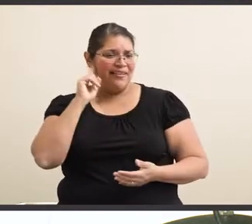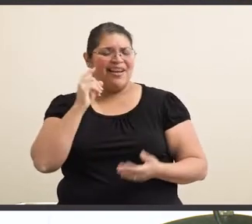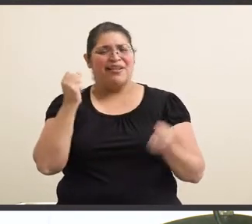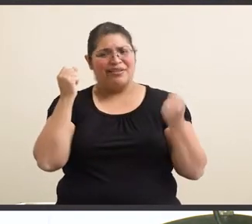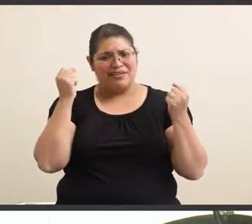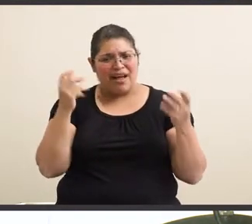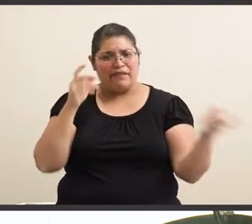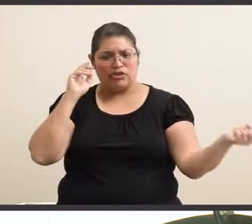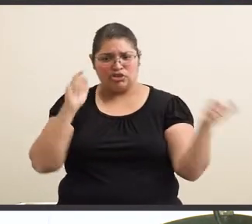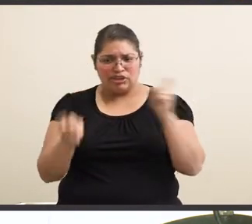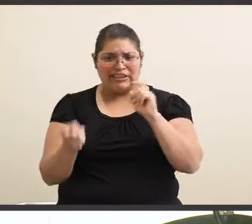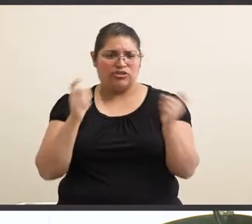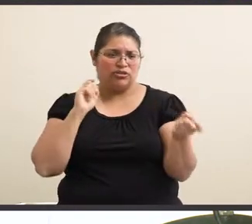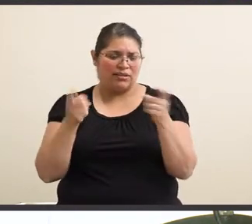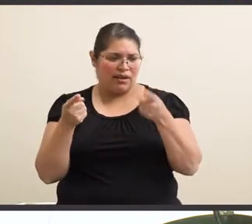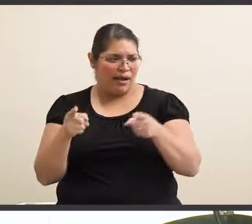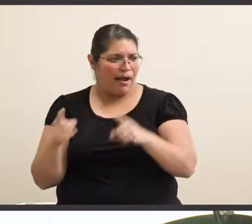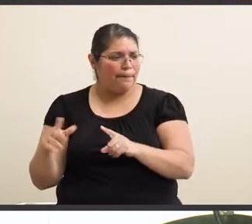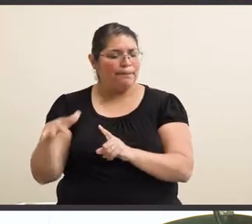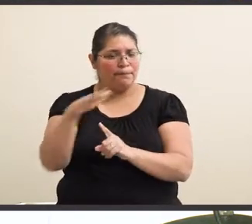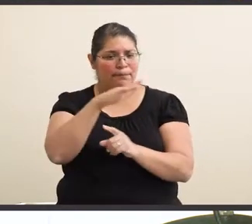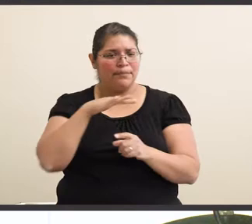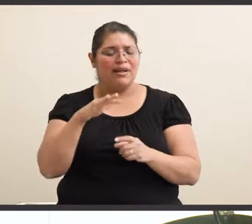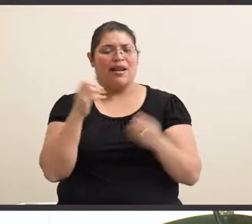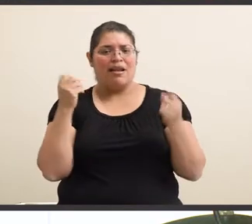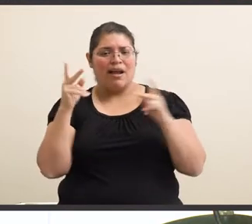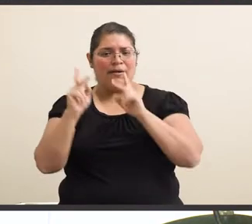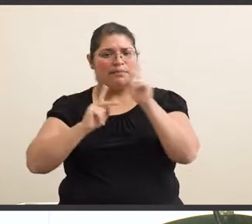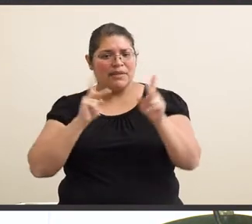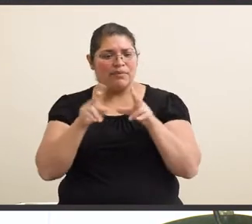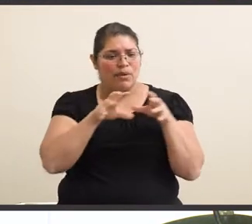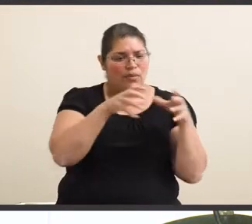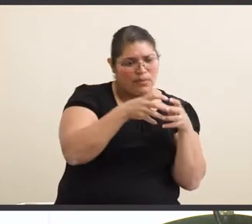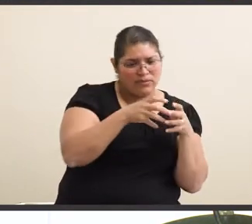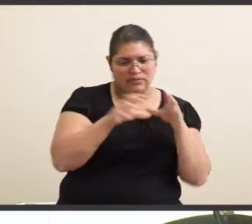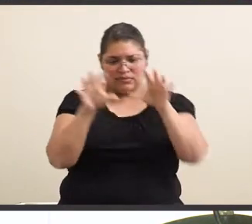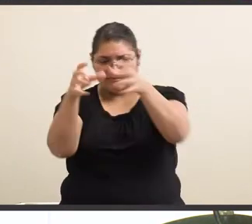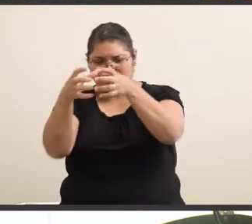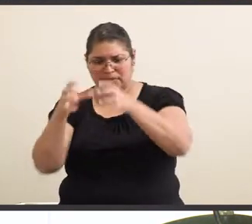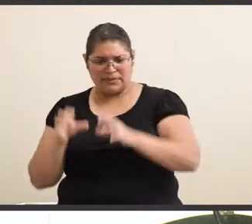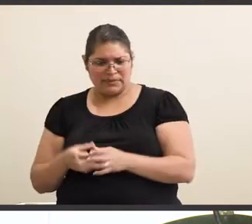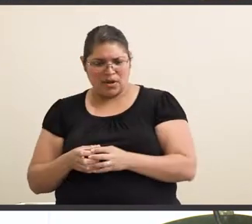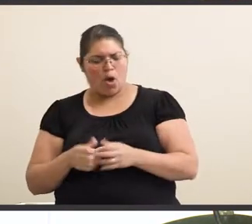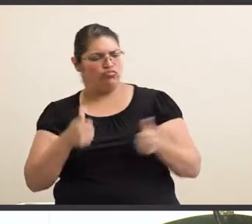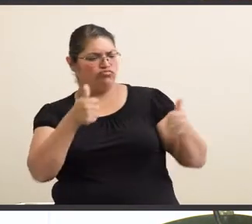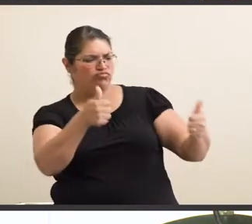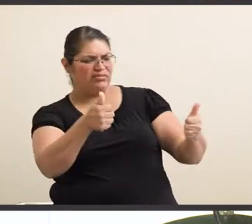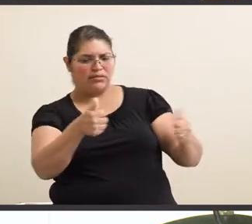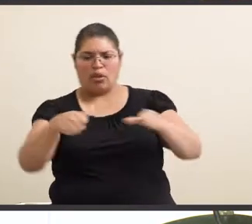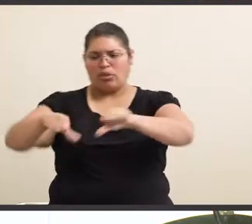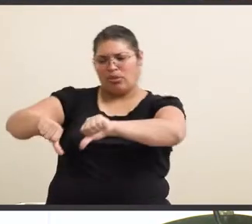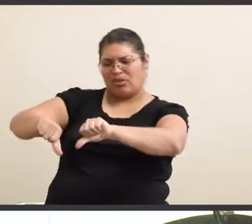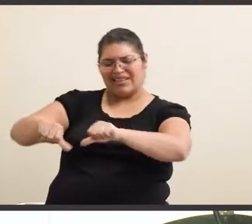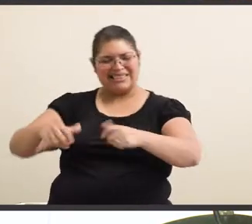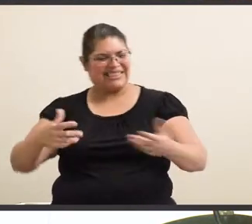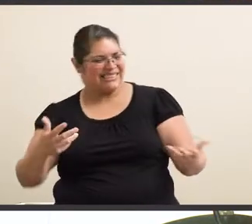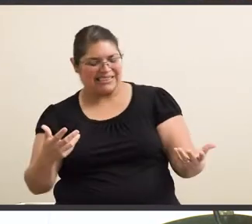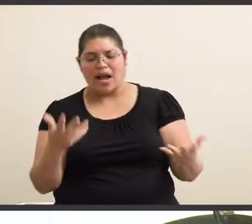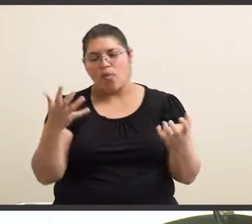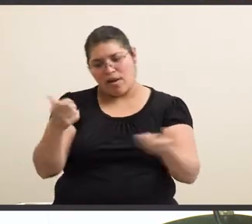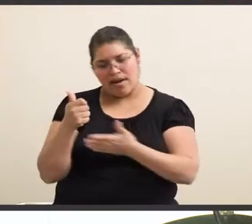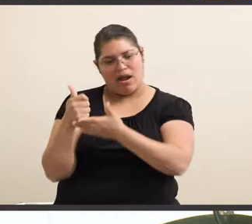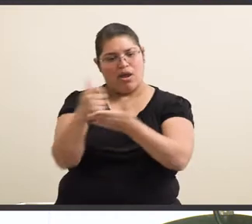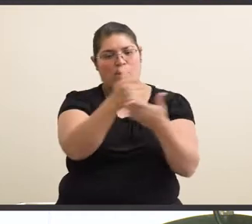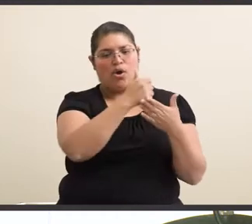of different changes that are going on in there and there's a lot of people approving them, lot of people disapproving them. But I definitely want to help,